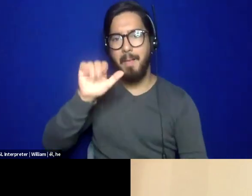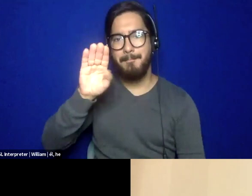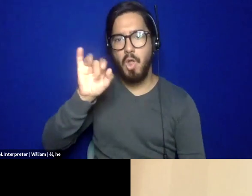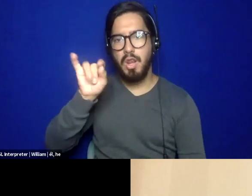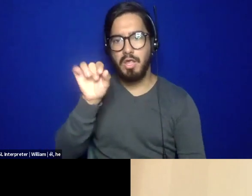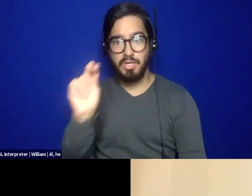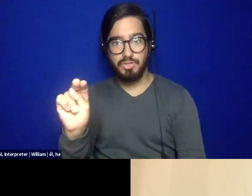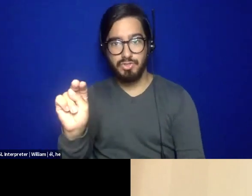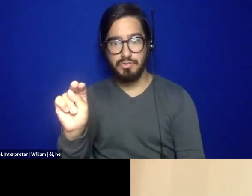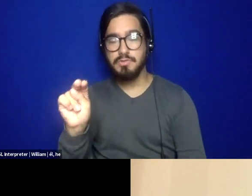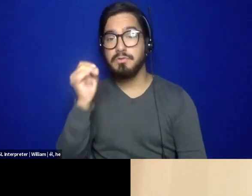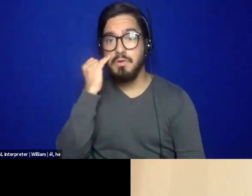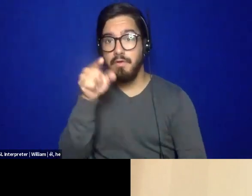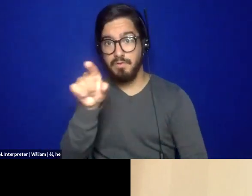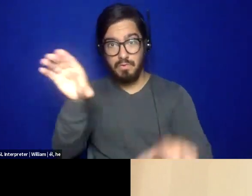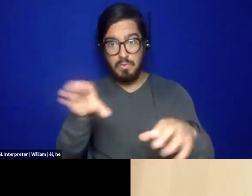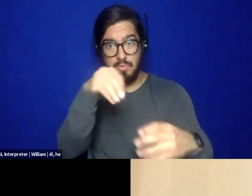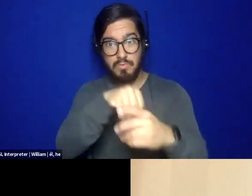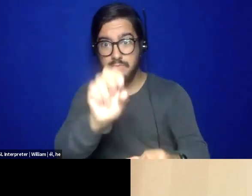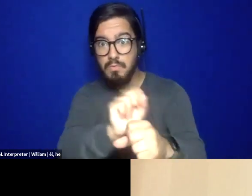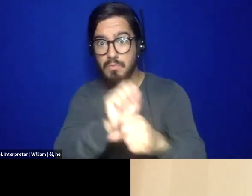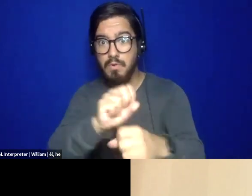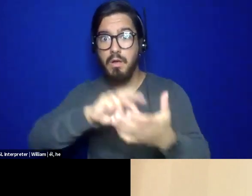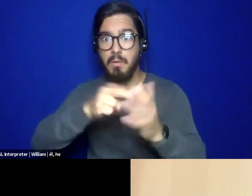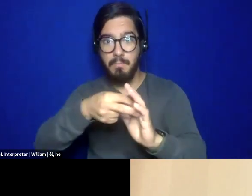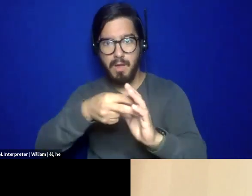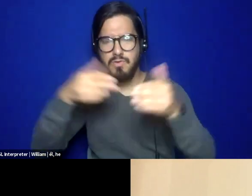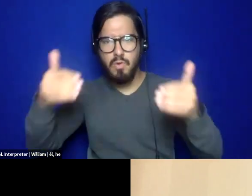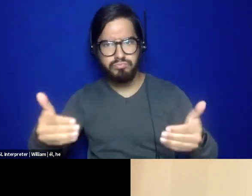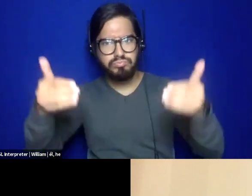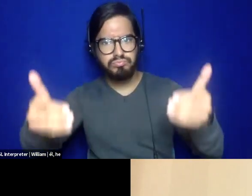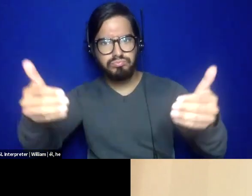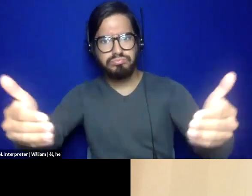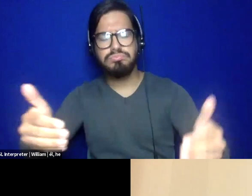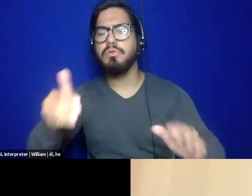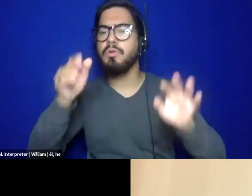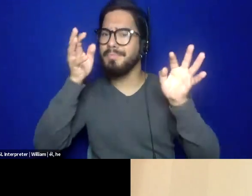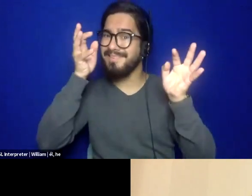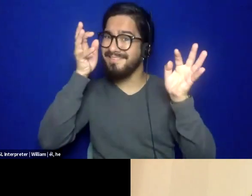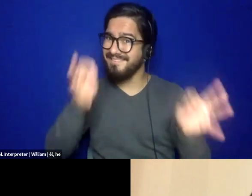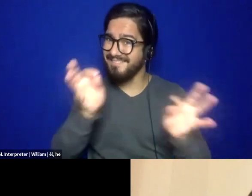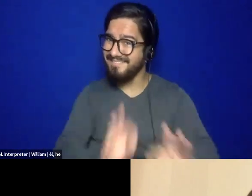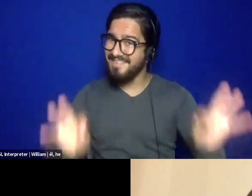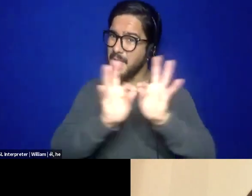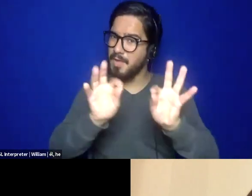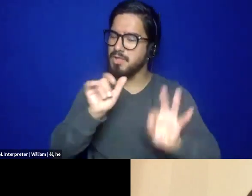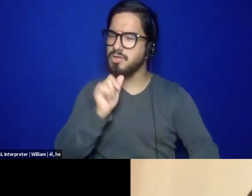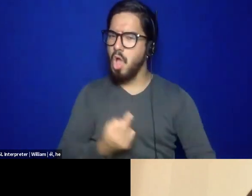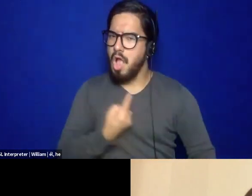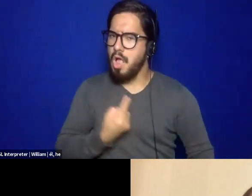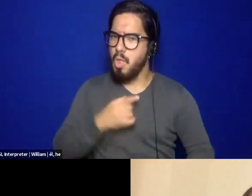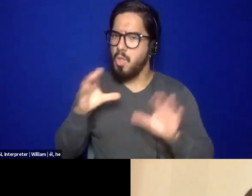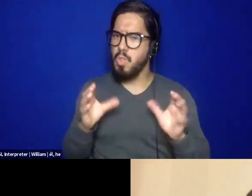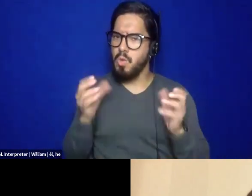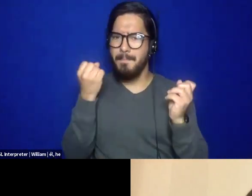you are moving change forward in the ways that you can, but to make sure to not do that alone. Um, I know I got burnt out plenty of times